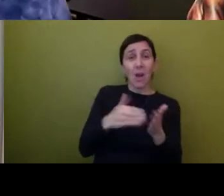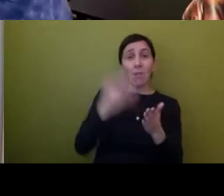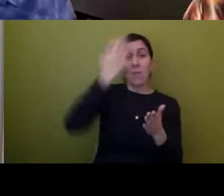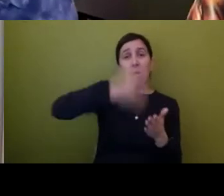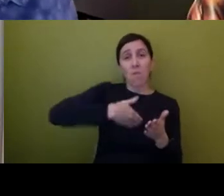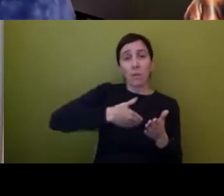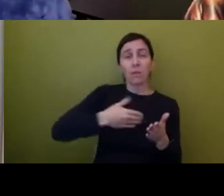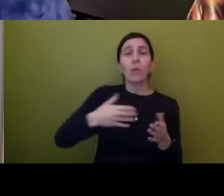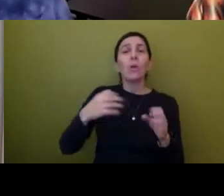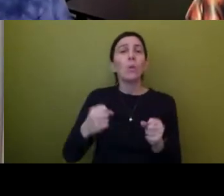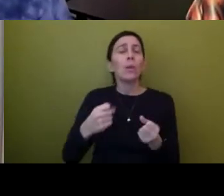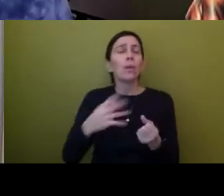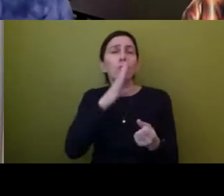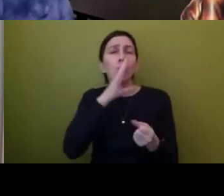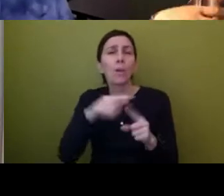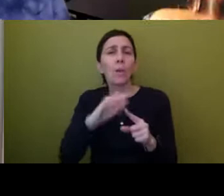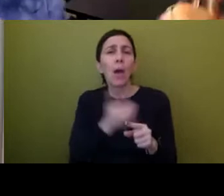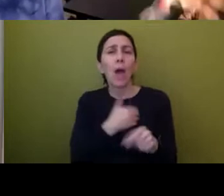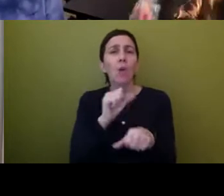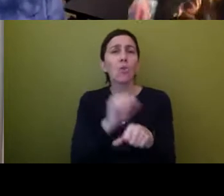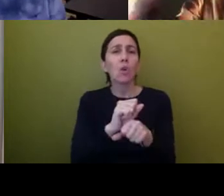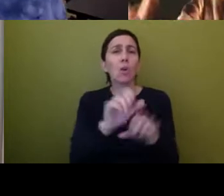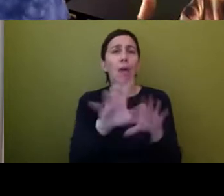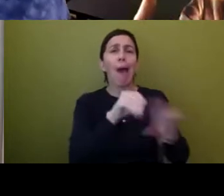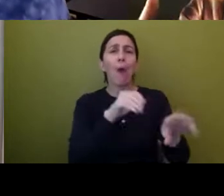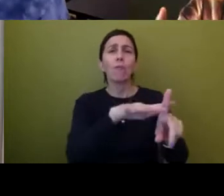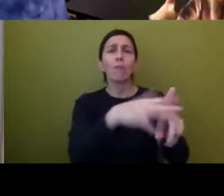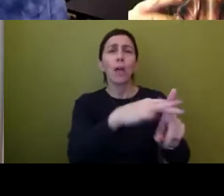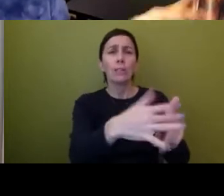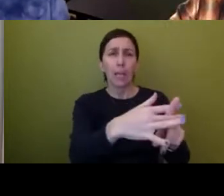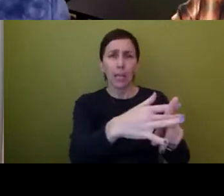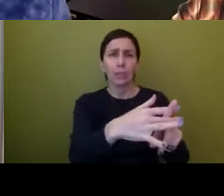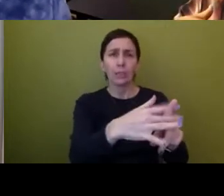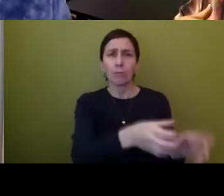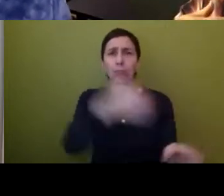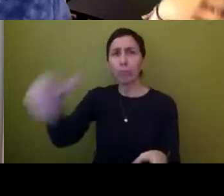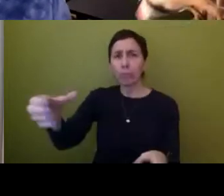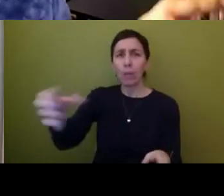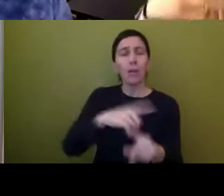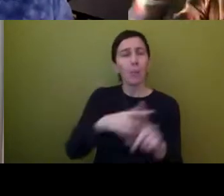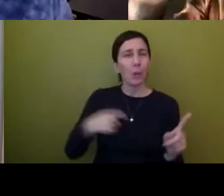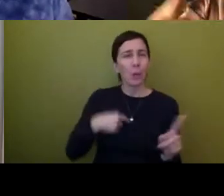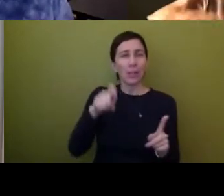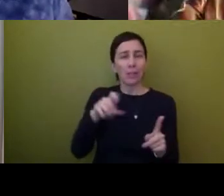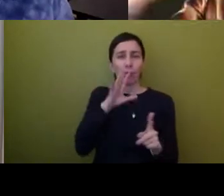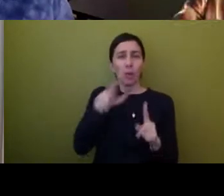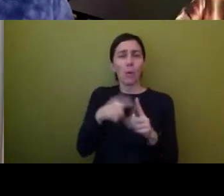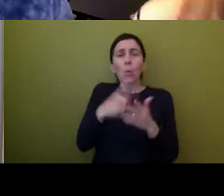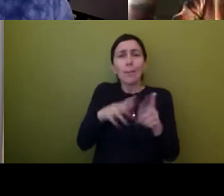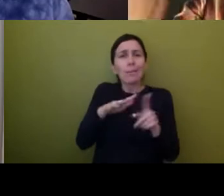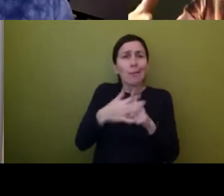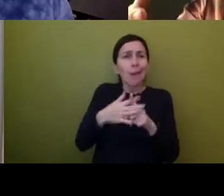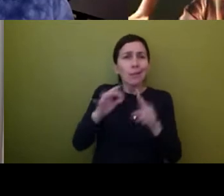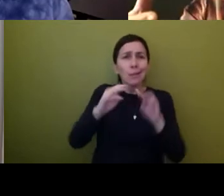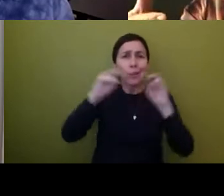our work being, being decontextualized. What we don't talk about enough is the, is that this is the context of museums